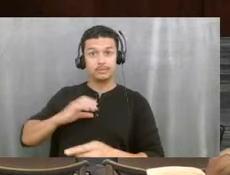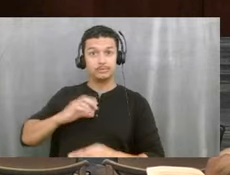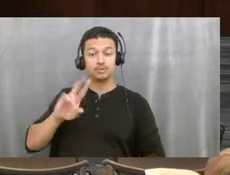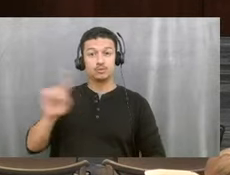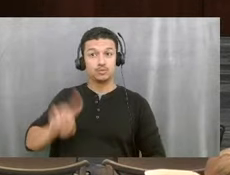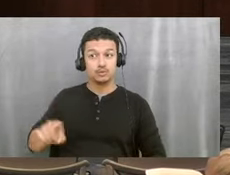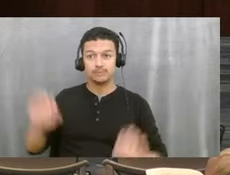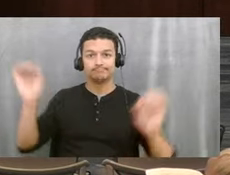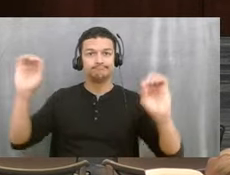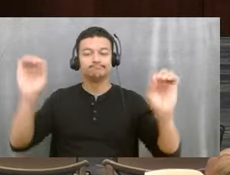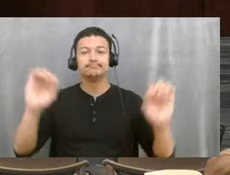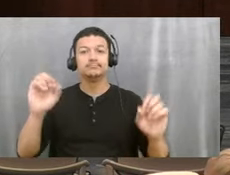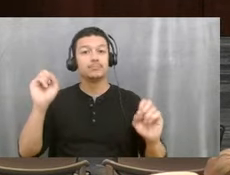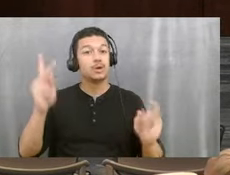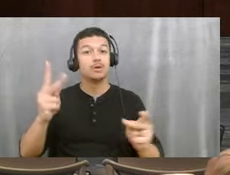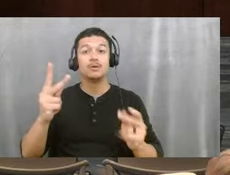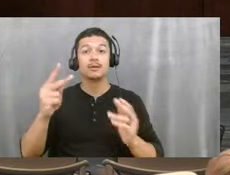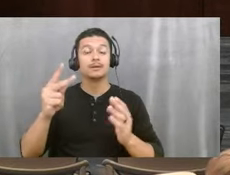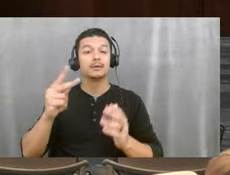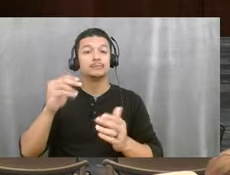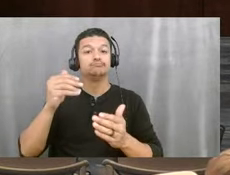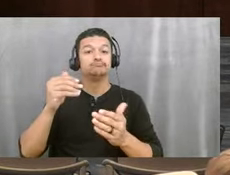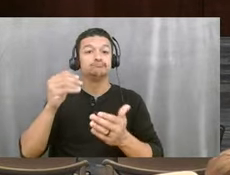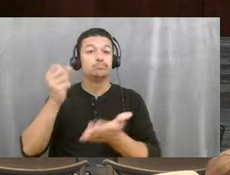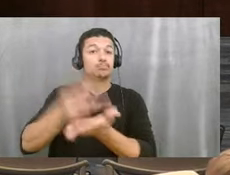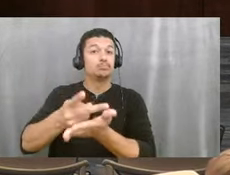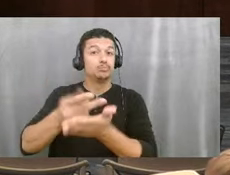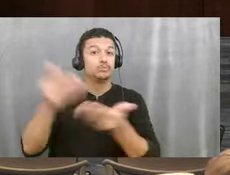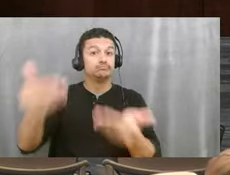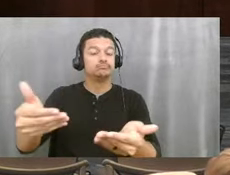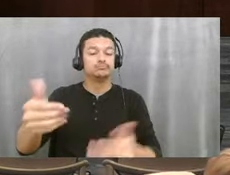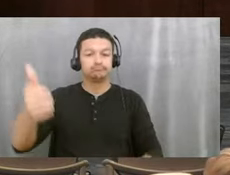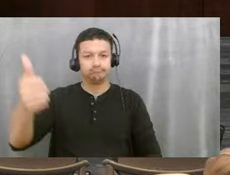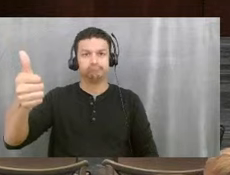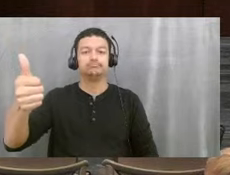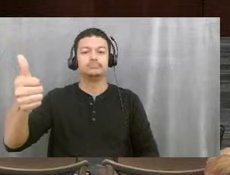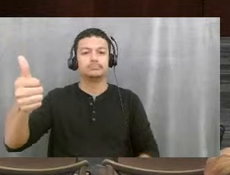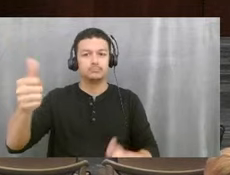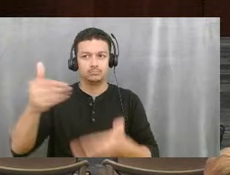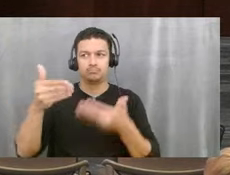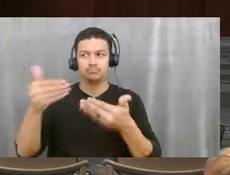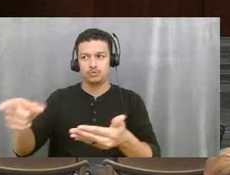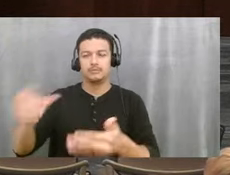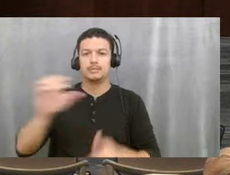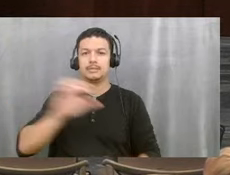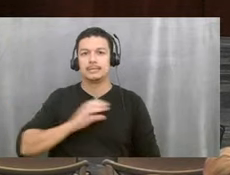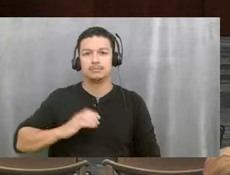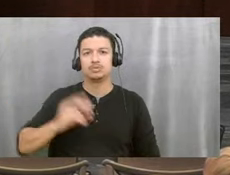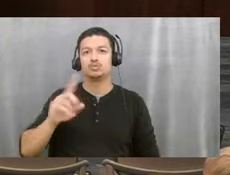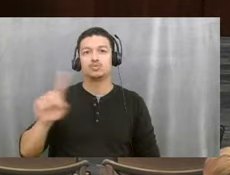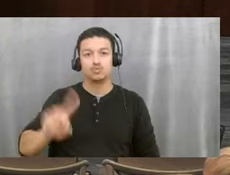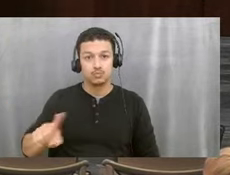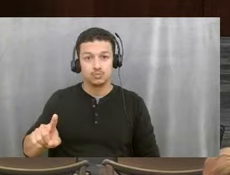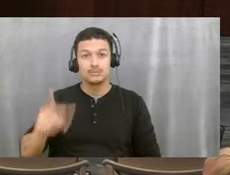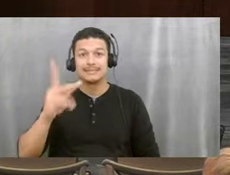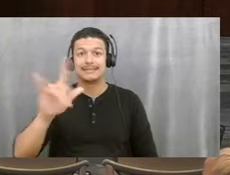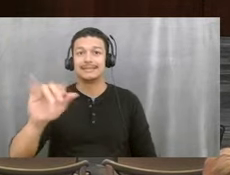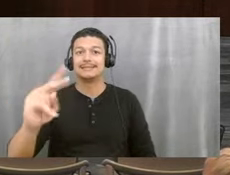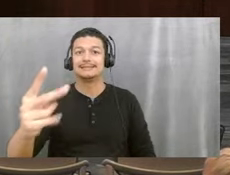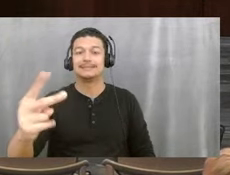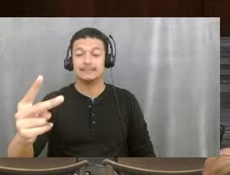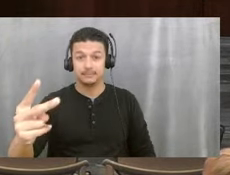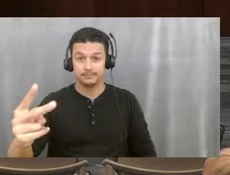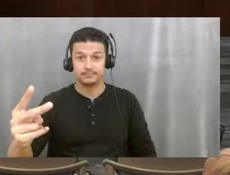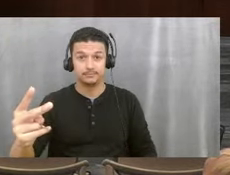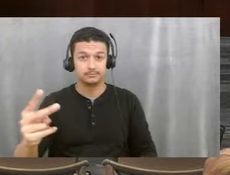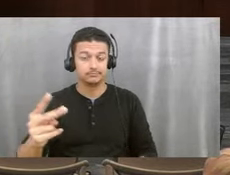a motion to approve the entirety of consent bids? Okay, we have a motion from Commissioner Cruz, a second from Commissioner Kelly to approve the entirety of consent bids and purchases.